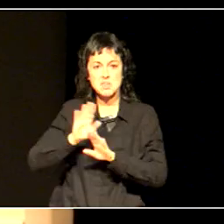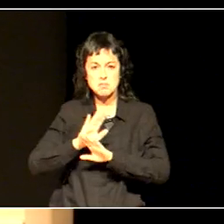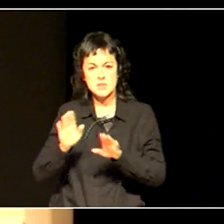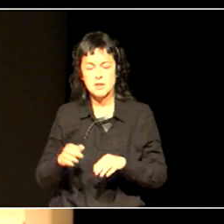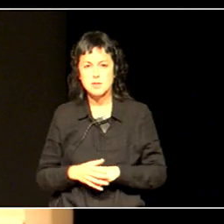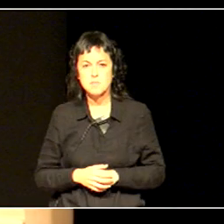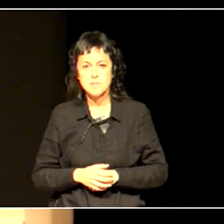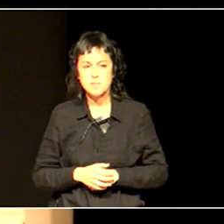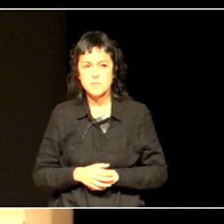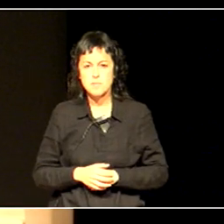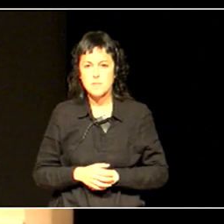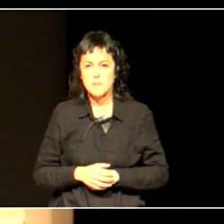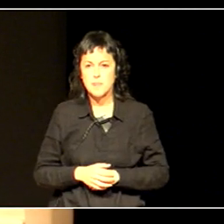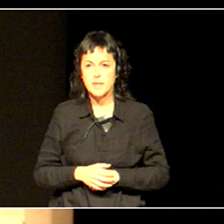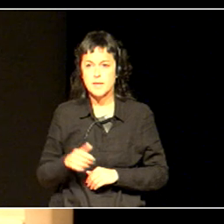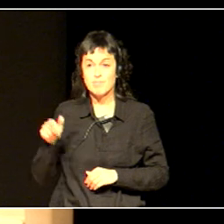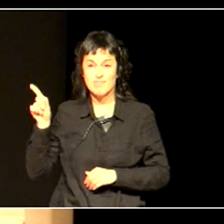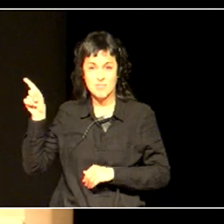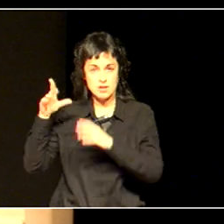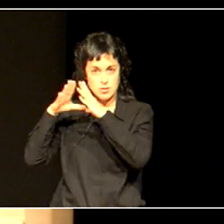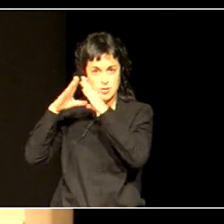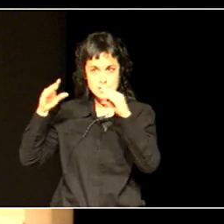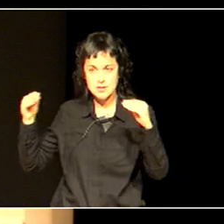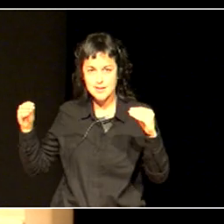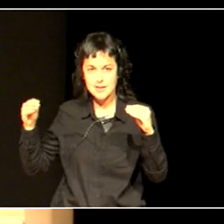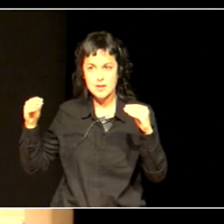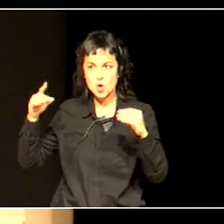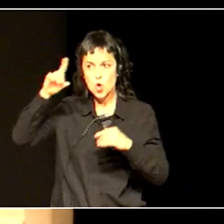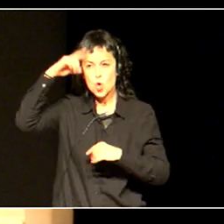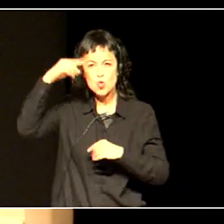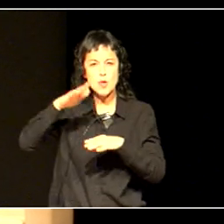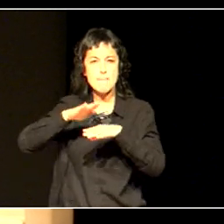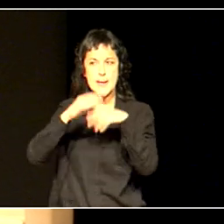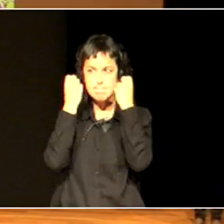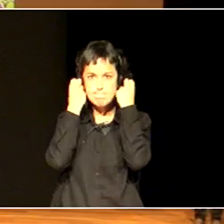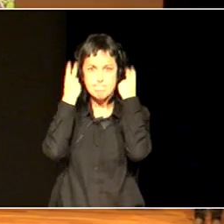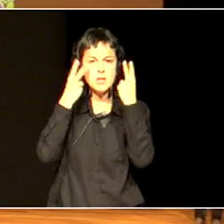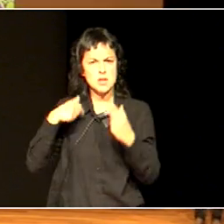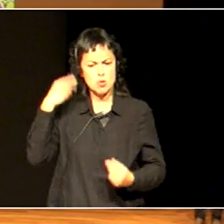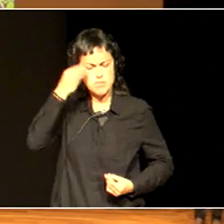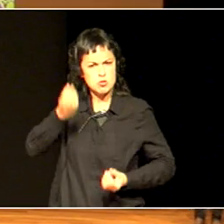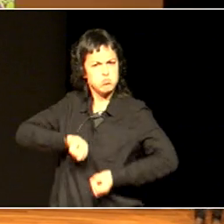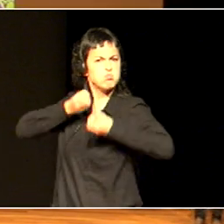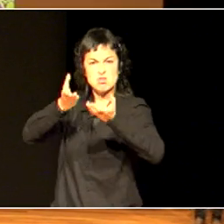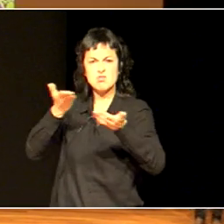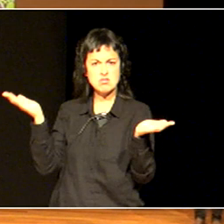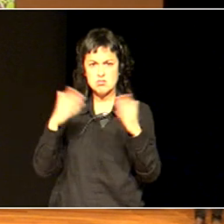mind. Well, that's what happened with the competitive view of achievement in